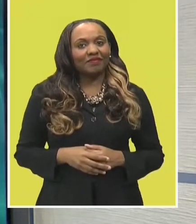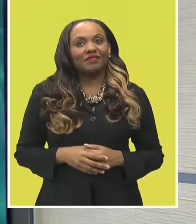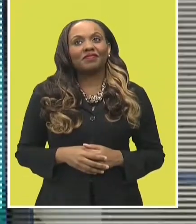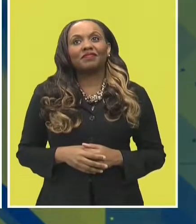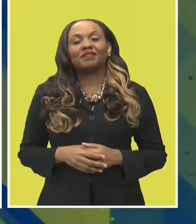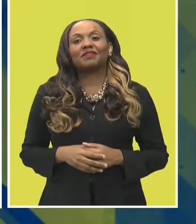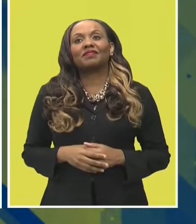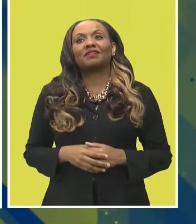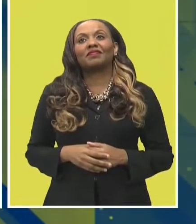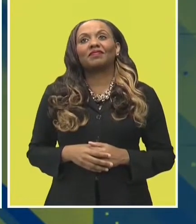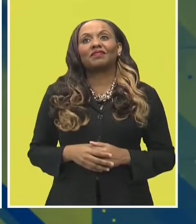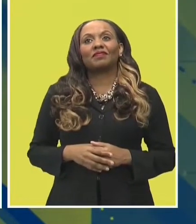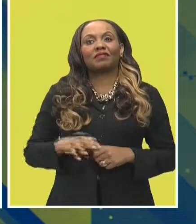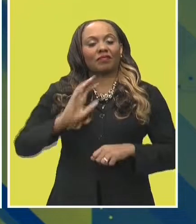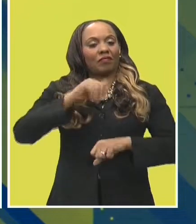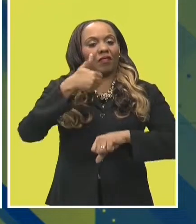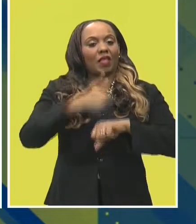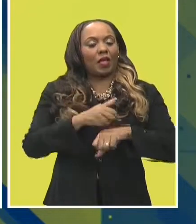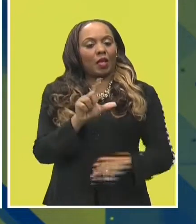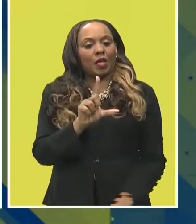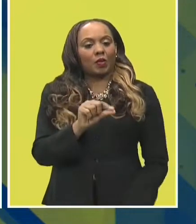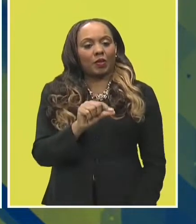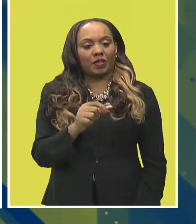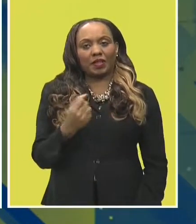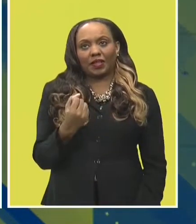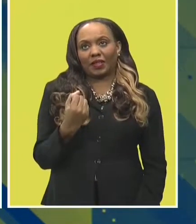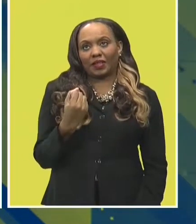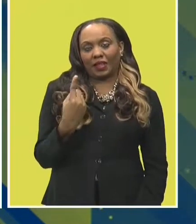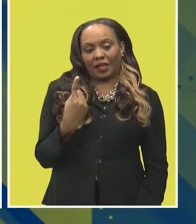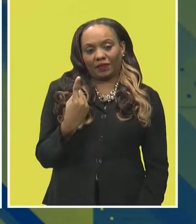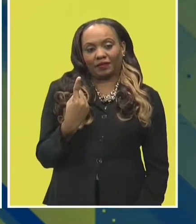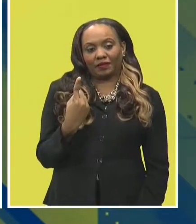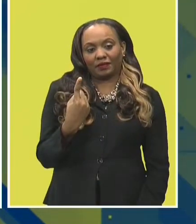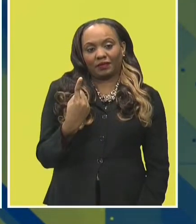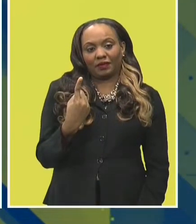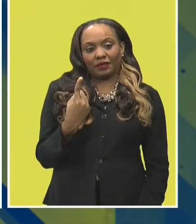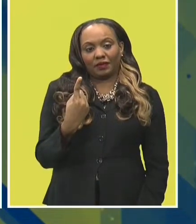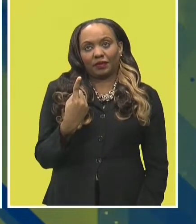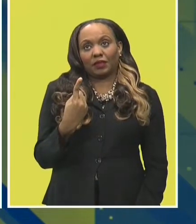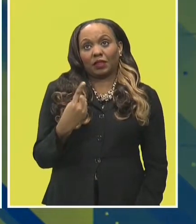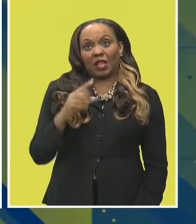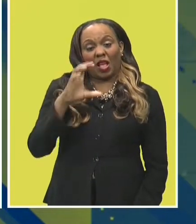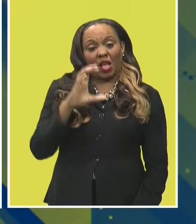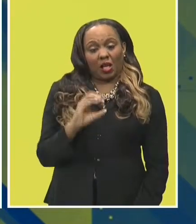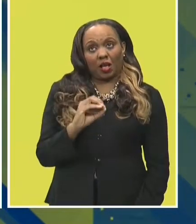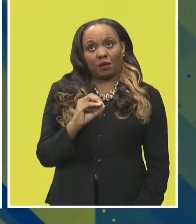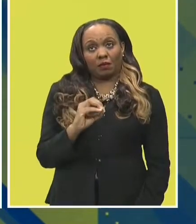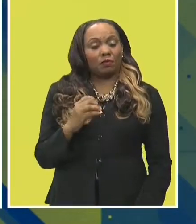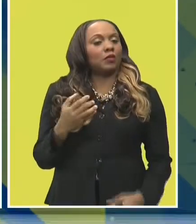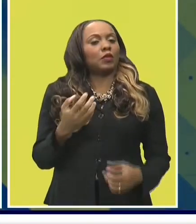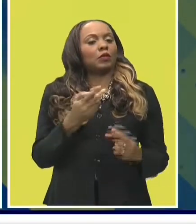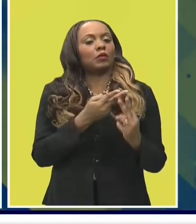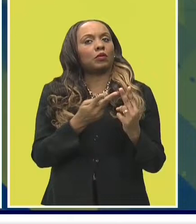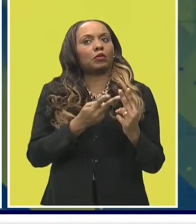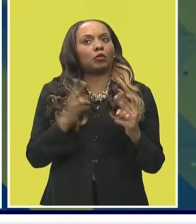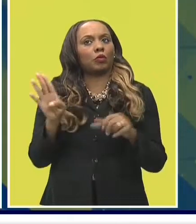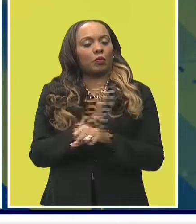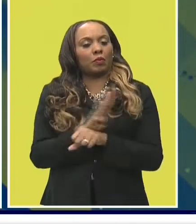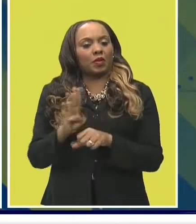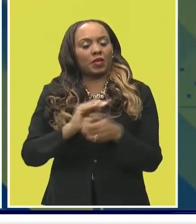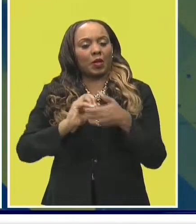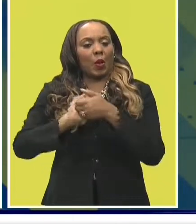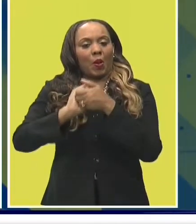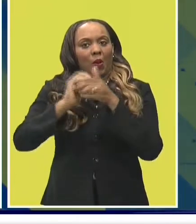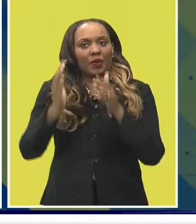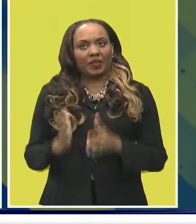Established in 2011, Azor Studios is a partnership between Jamar Odwin and Daniel